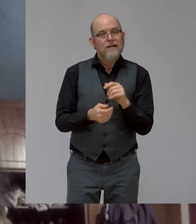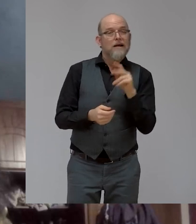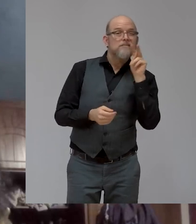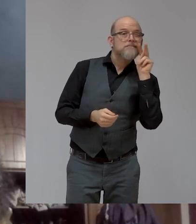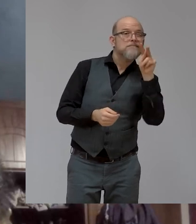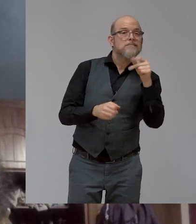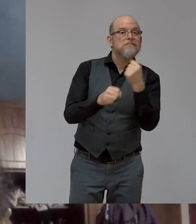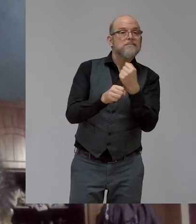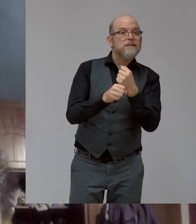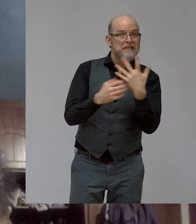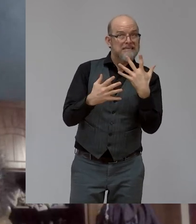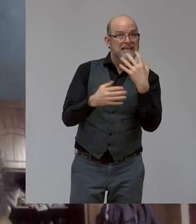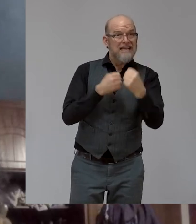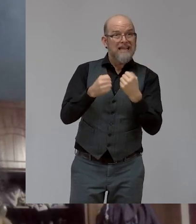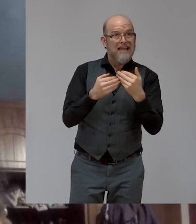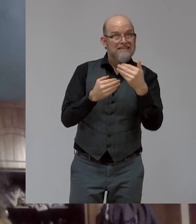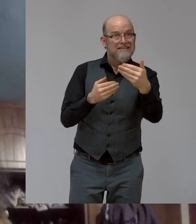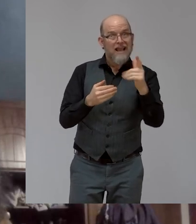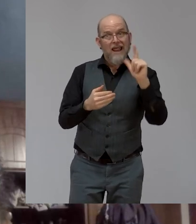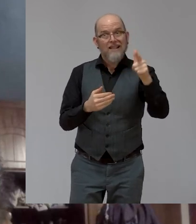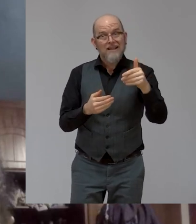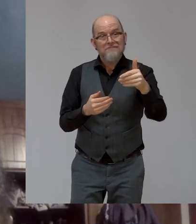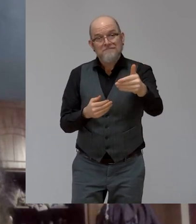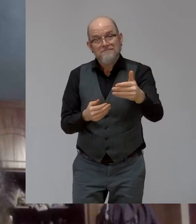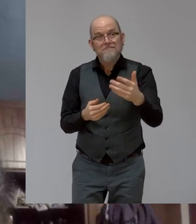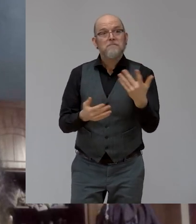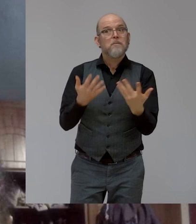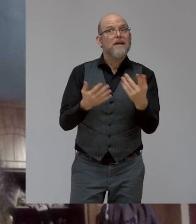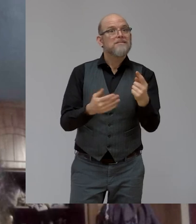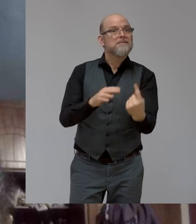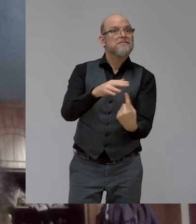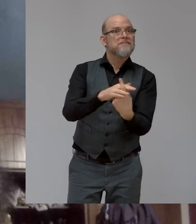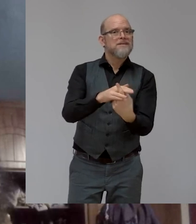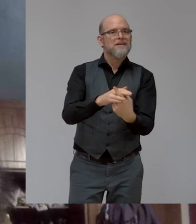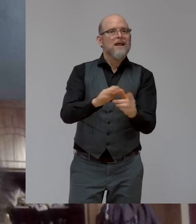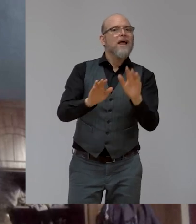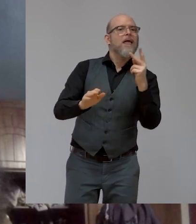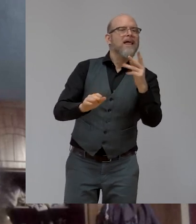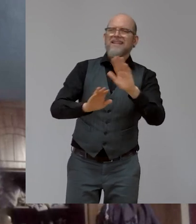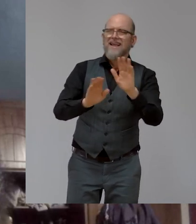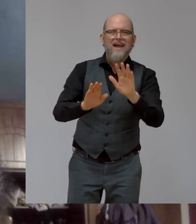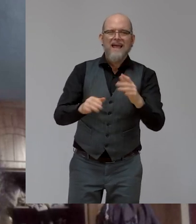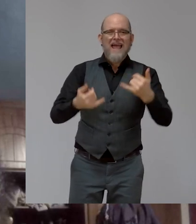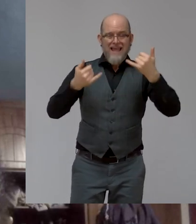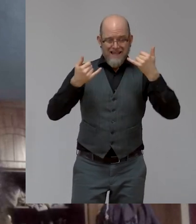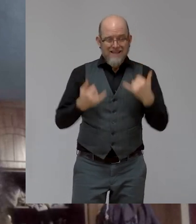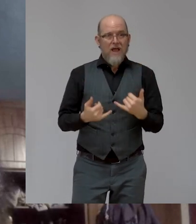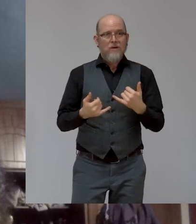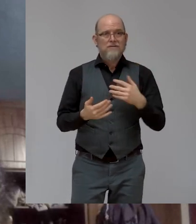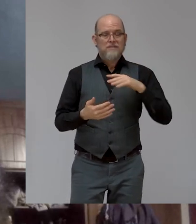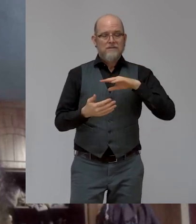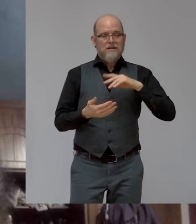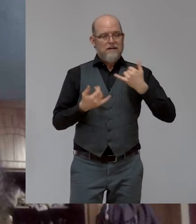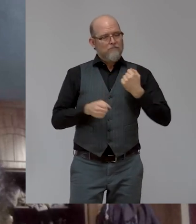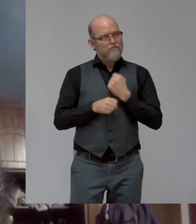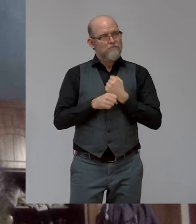years or after maybe, you know, a decade or so is already here. Who anticipated that my small bedroom would turn into an